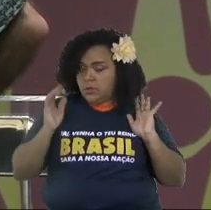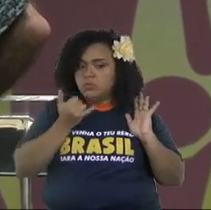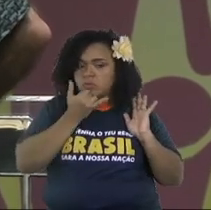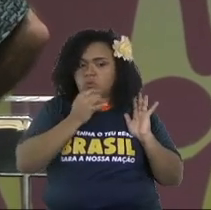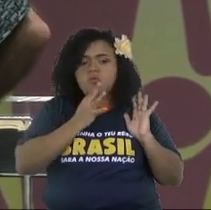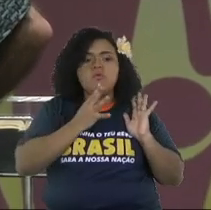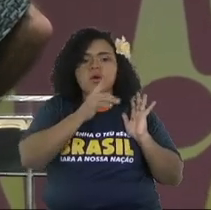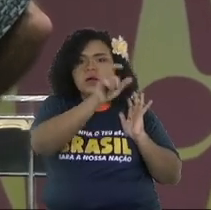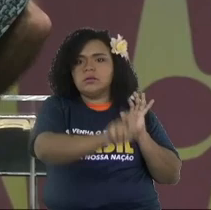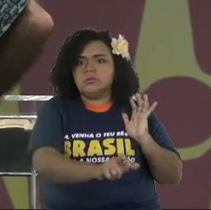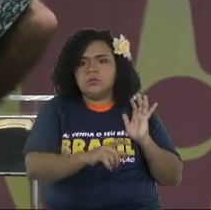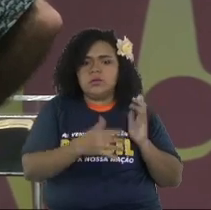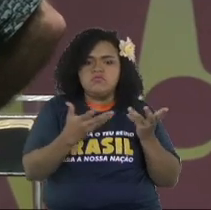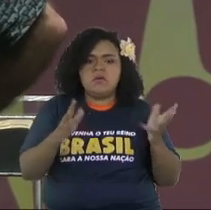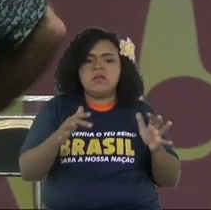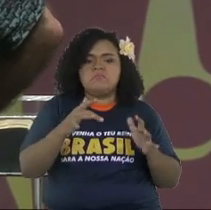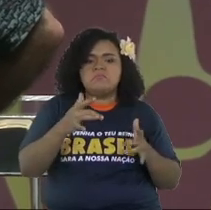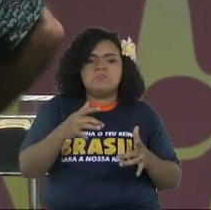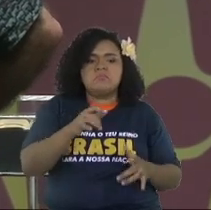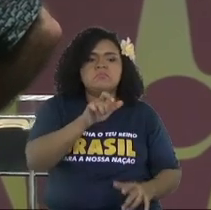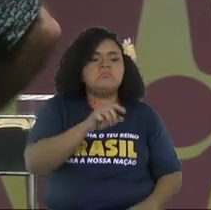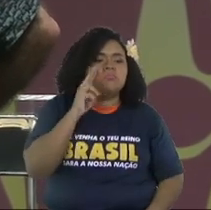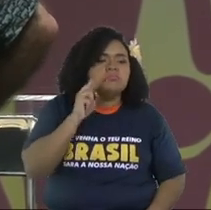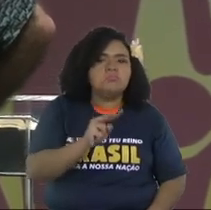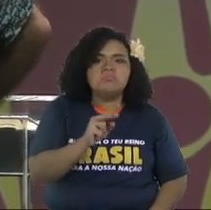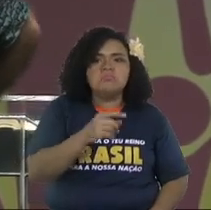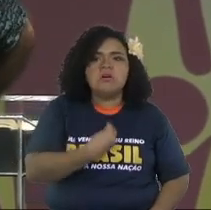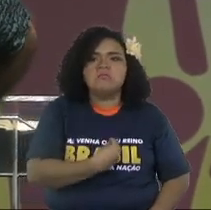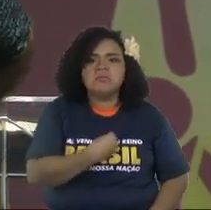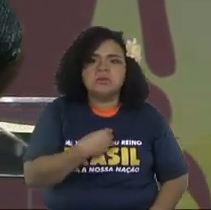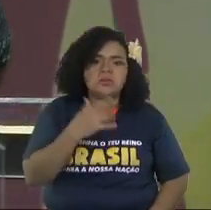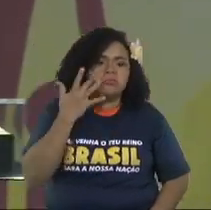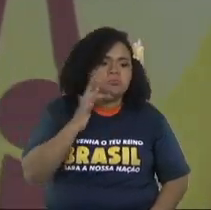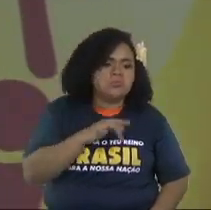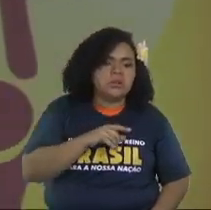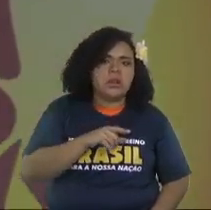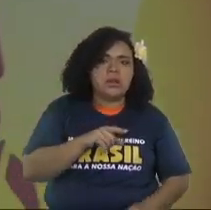I don't know I don't want to like unknown people